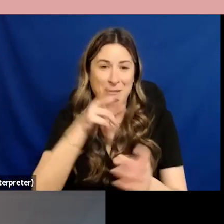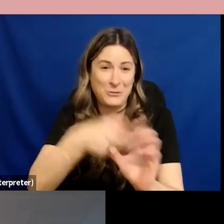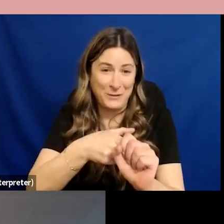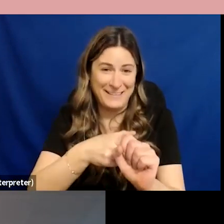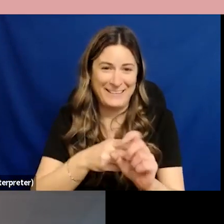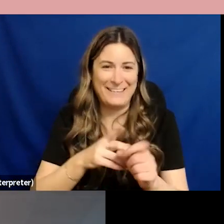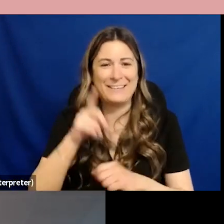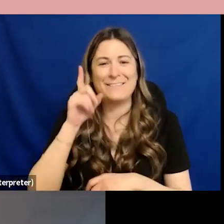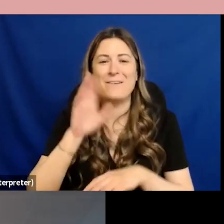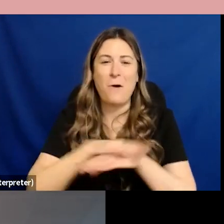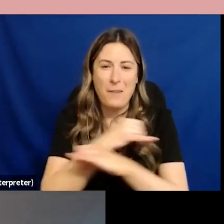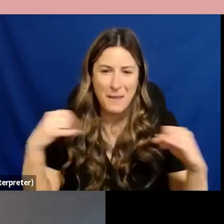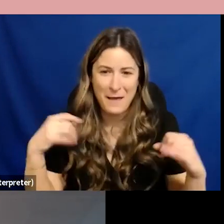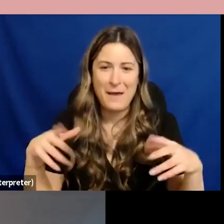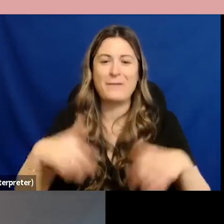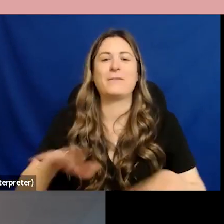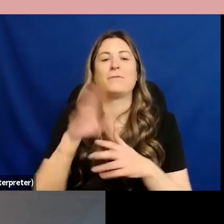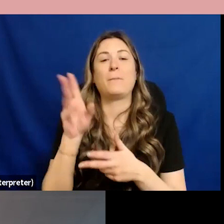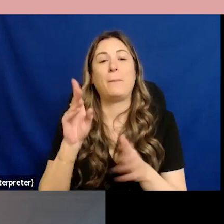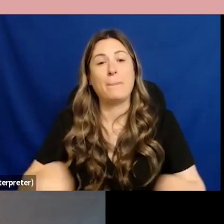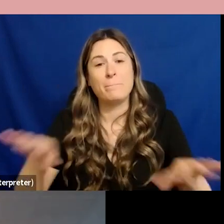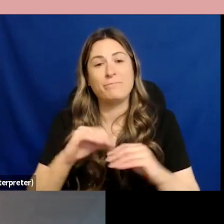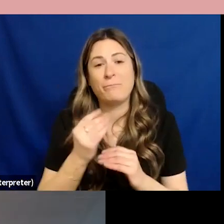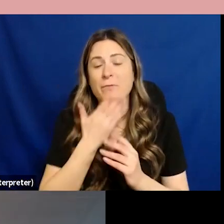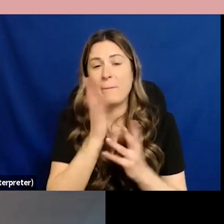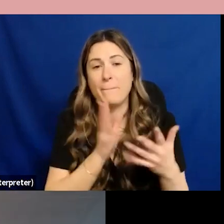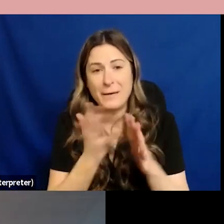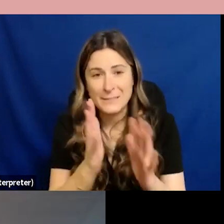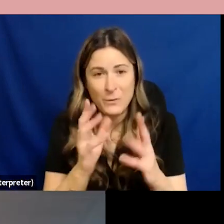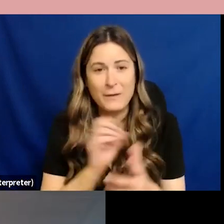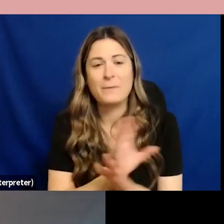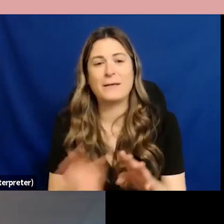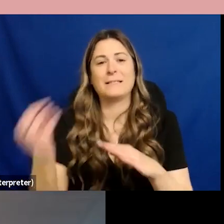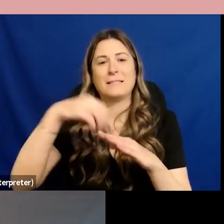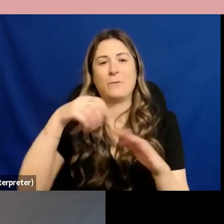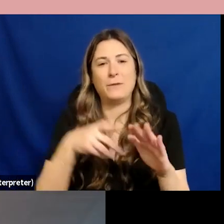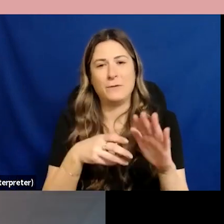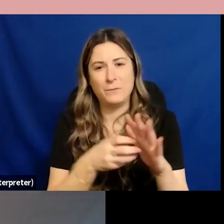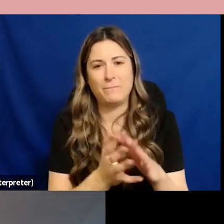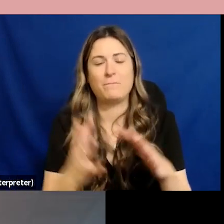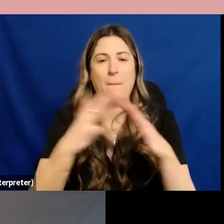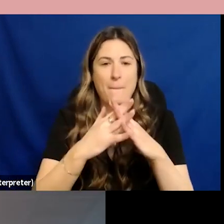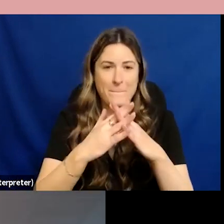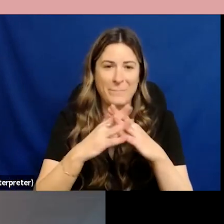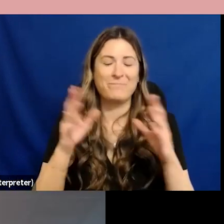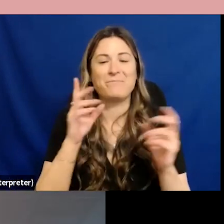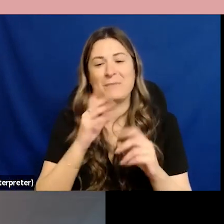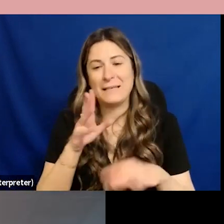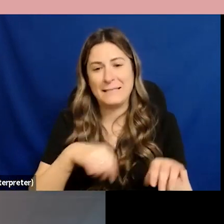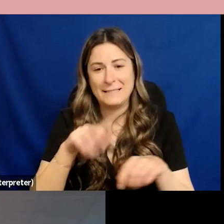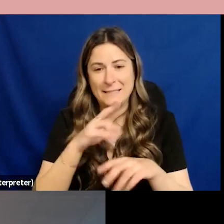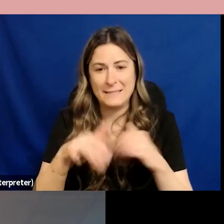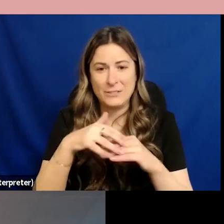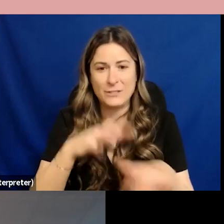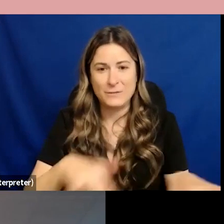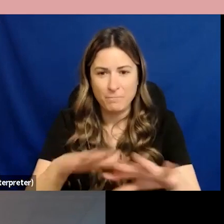territory of the musqueam squamish and sliwatooth people i want to start by thanking sharon thira of the office of the bc human rights commissioner resilience